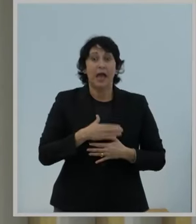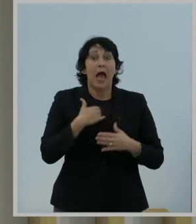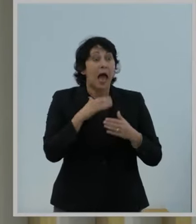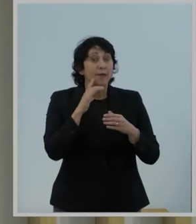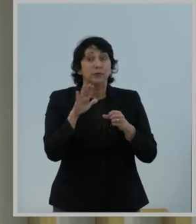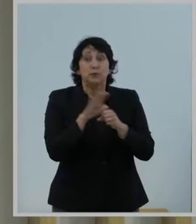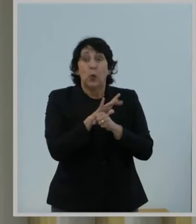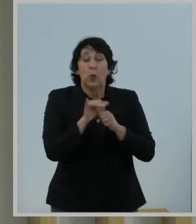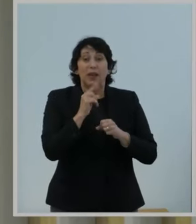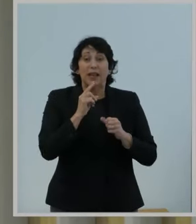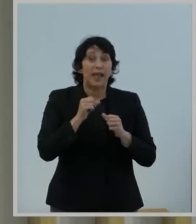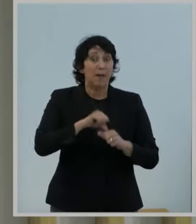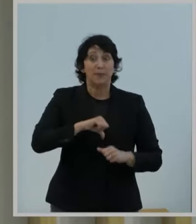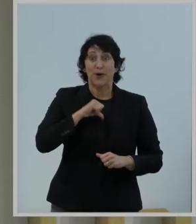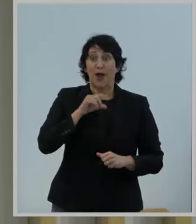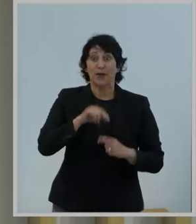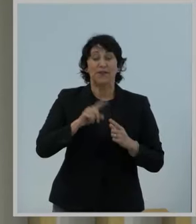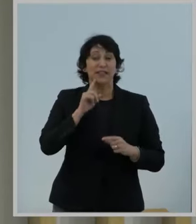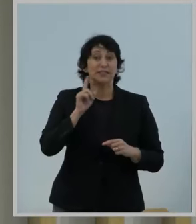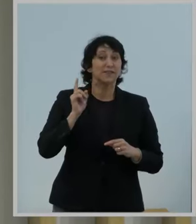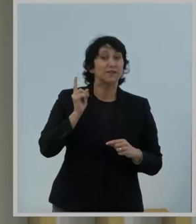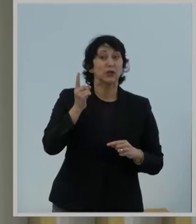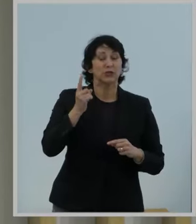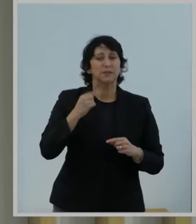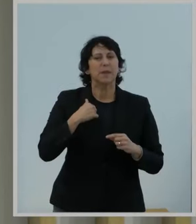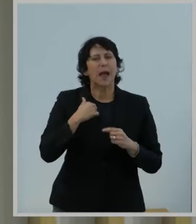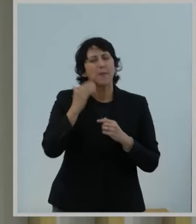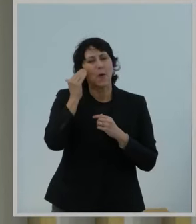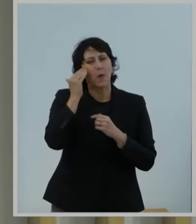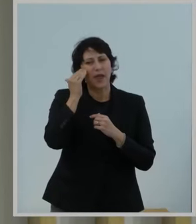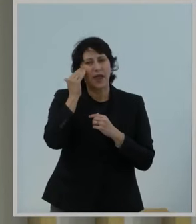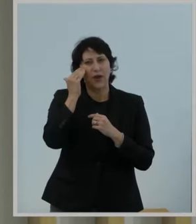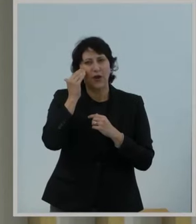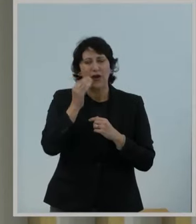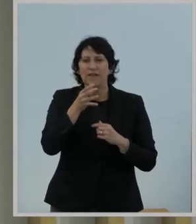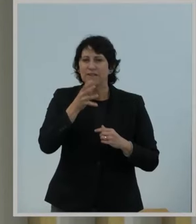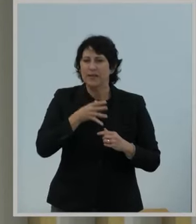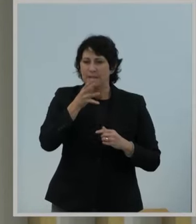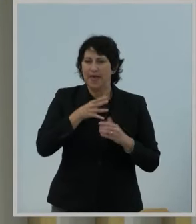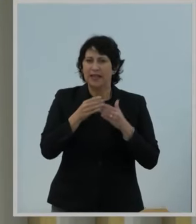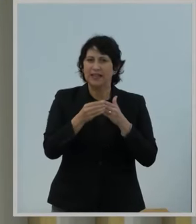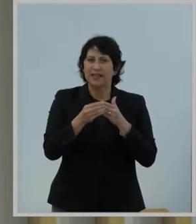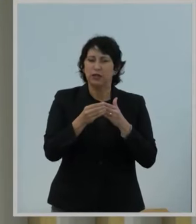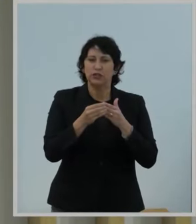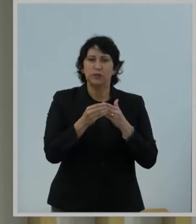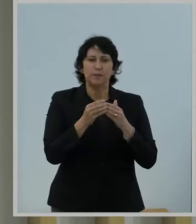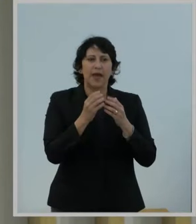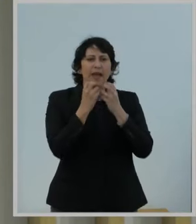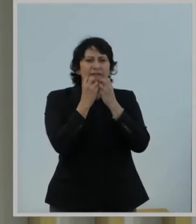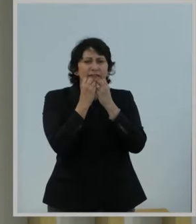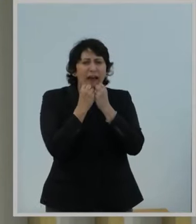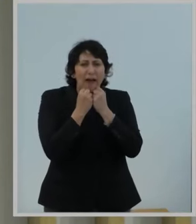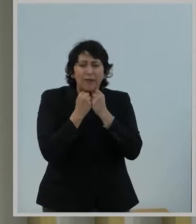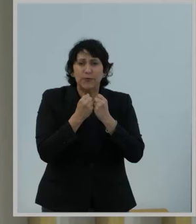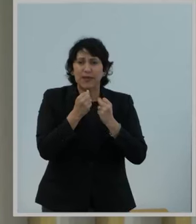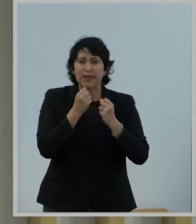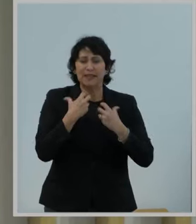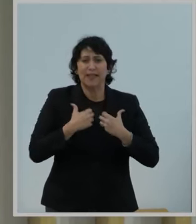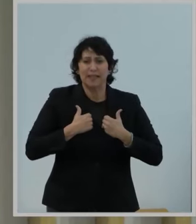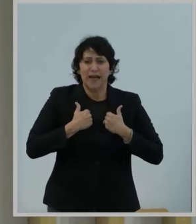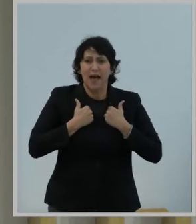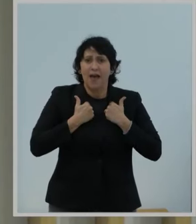proud of these firsts, but I'm keenly aware that when it comes to female leadership and valuing the lives of women in this country,